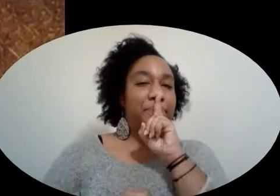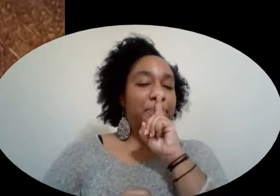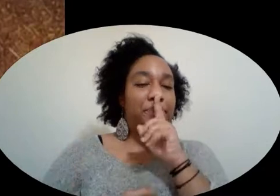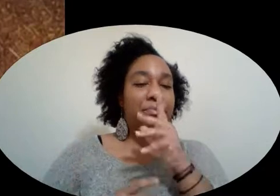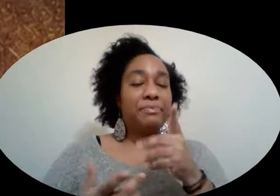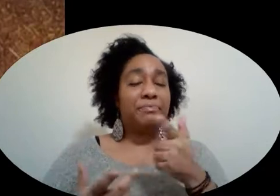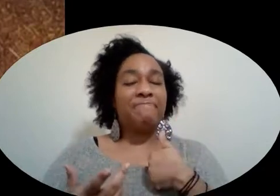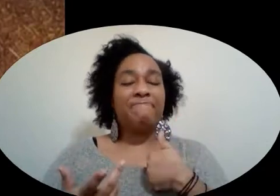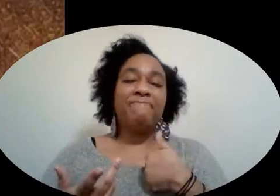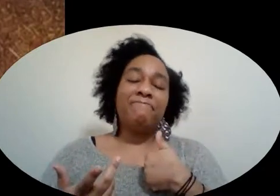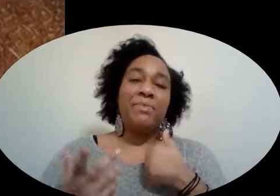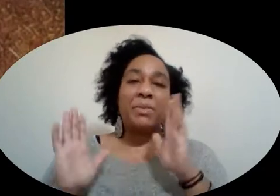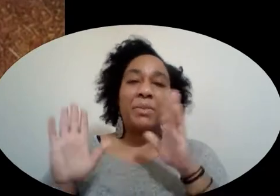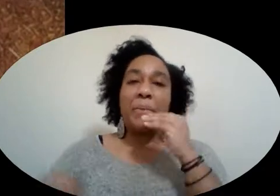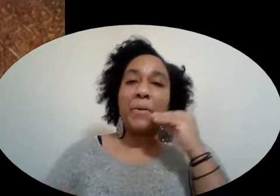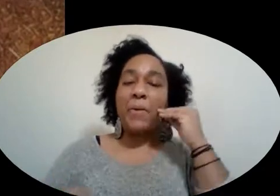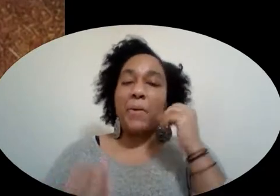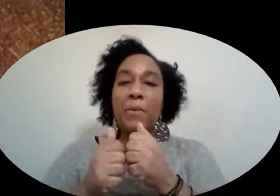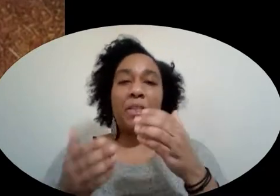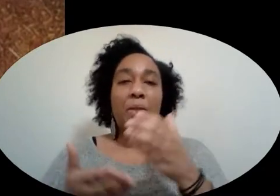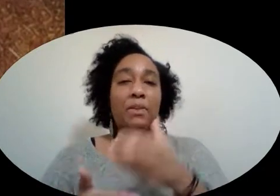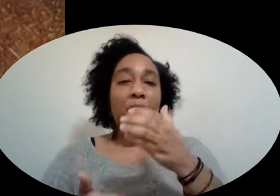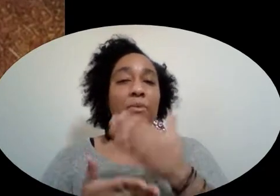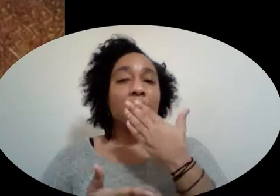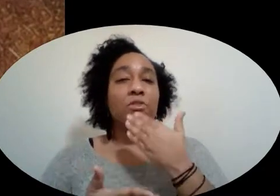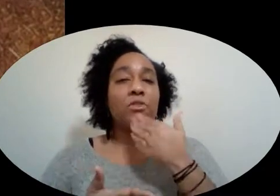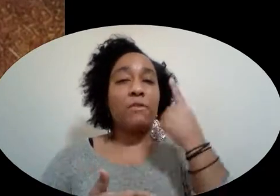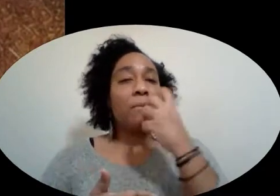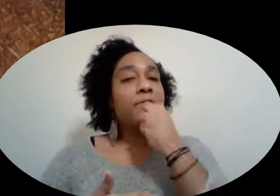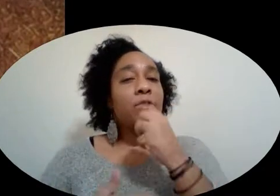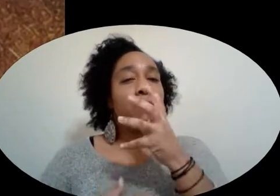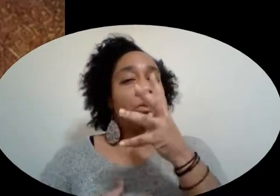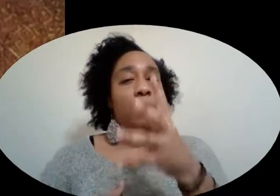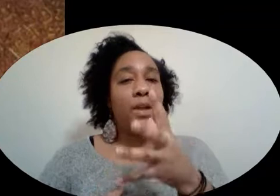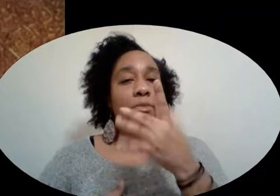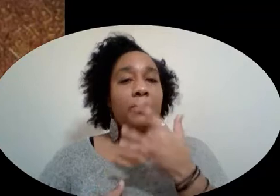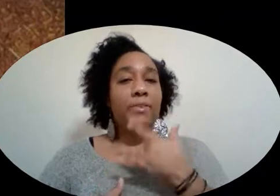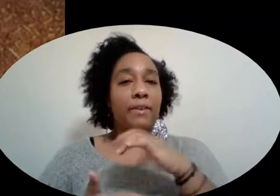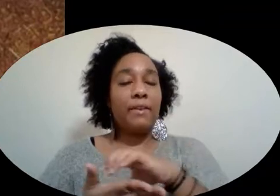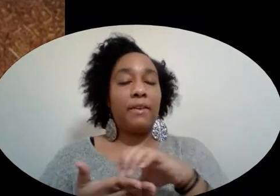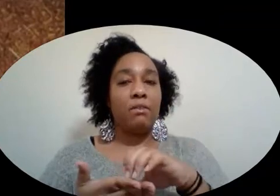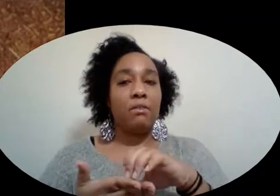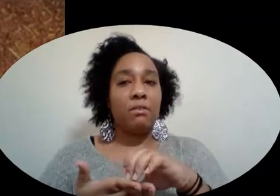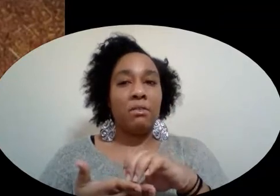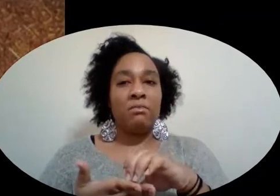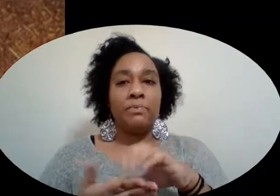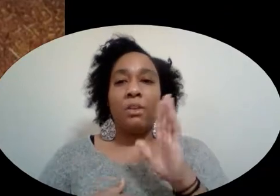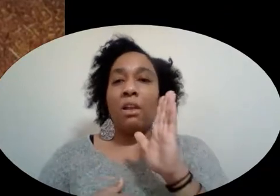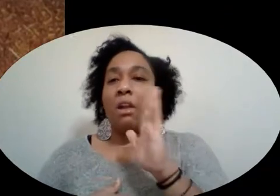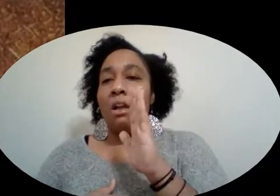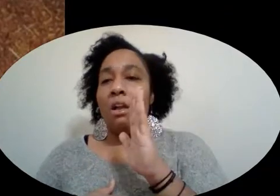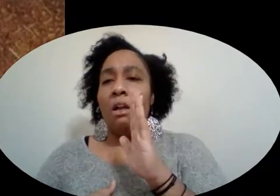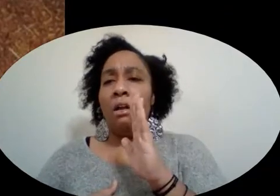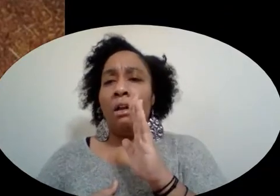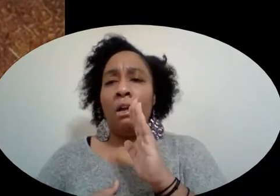I was just about to go home without the cup of sugar For my dear old granny's birthday cake That's when my nose started to